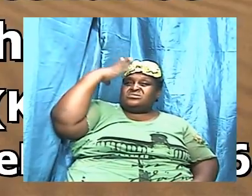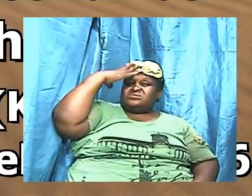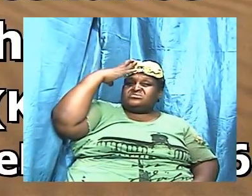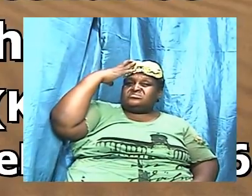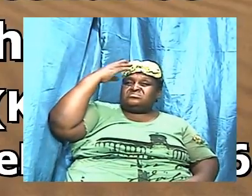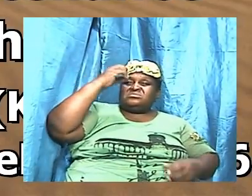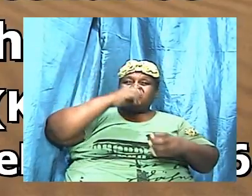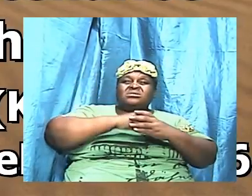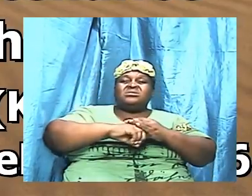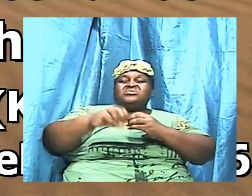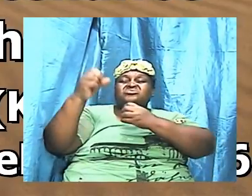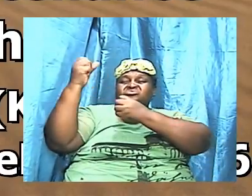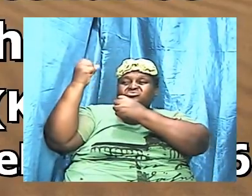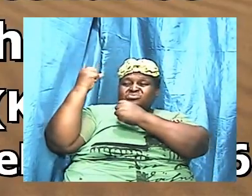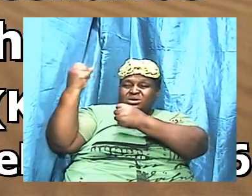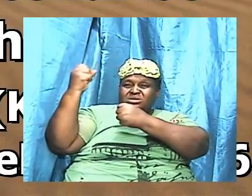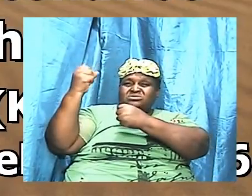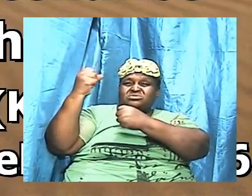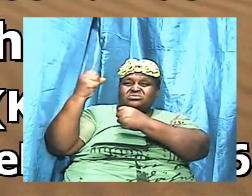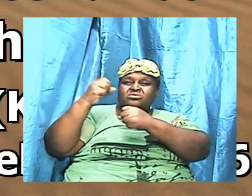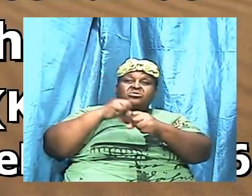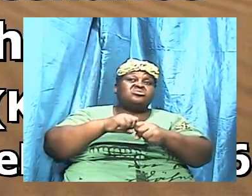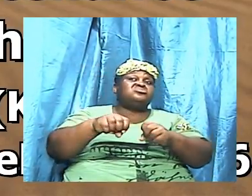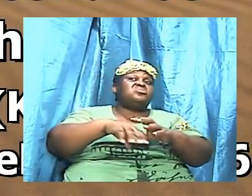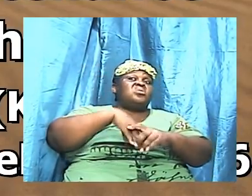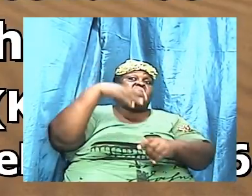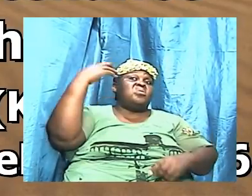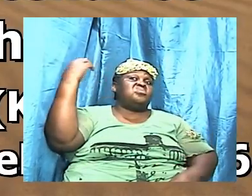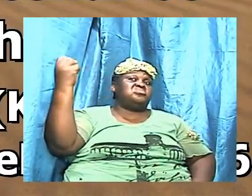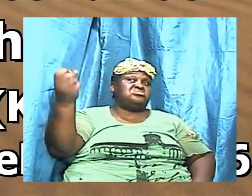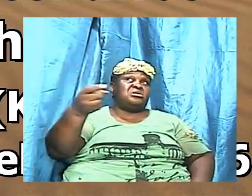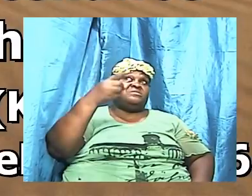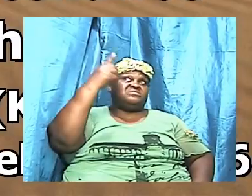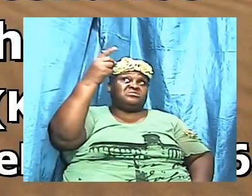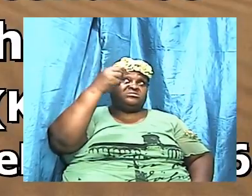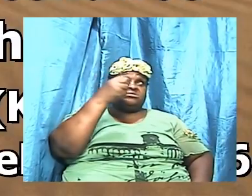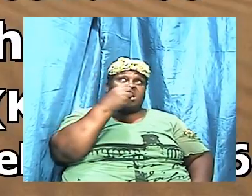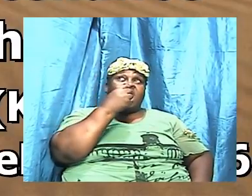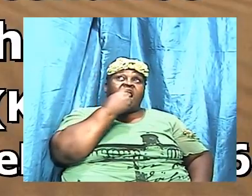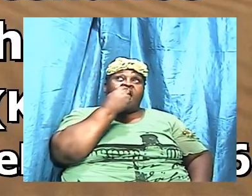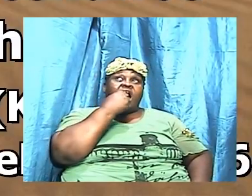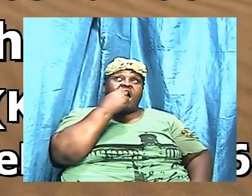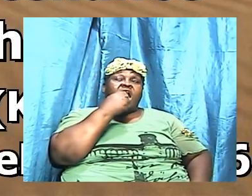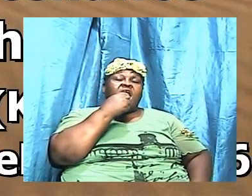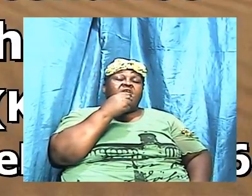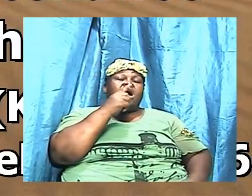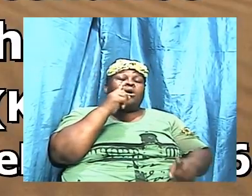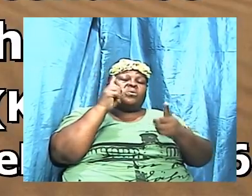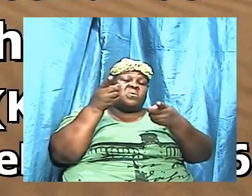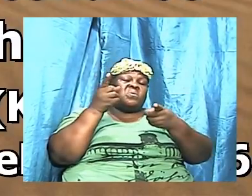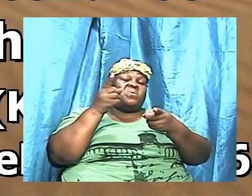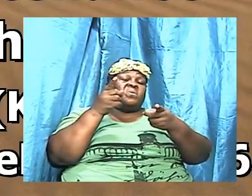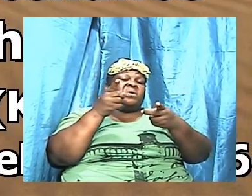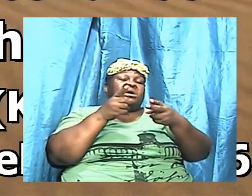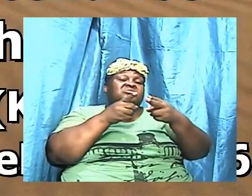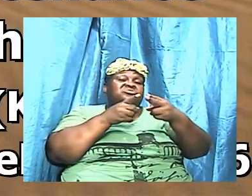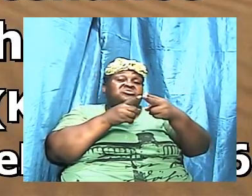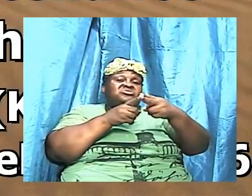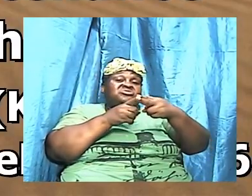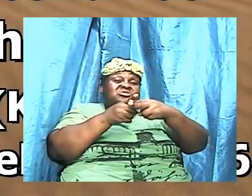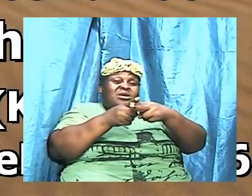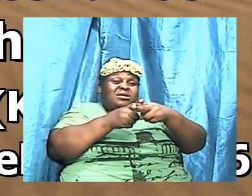So out of his mouth went a sharp two-edged sword.